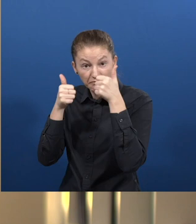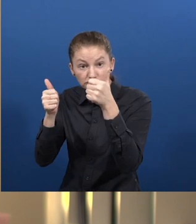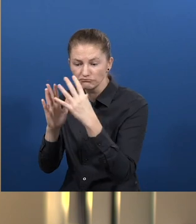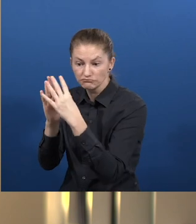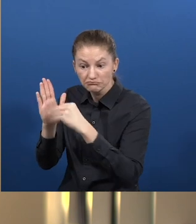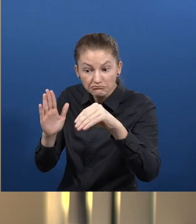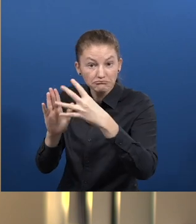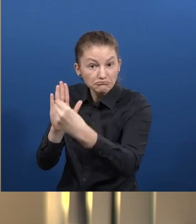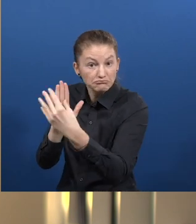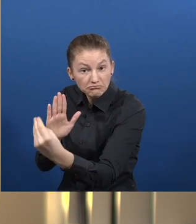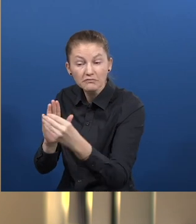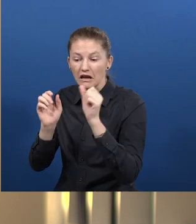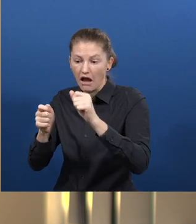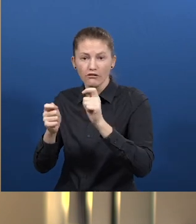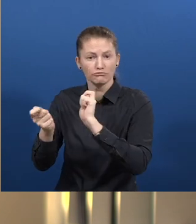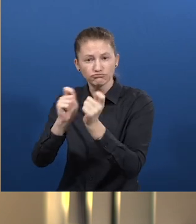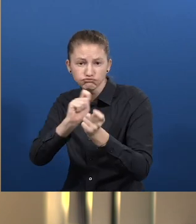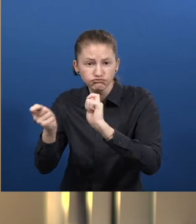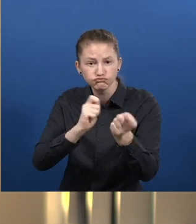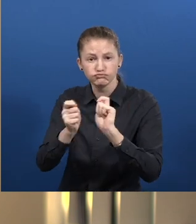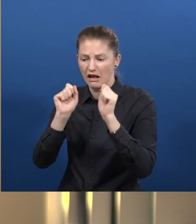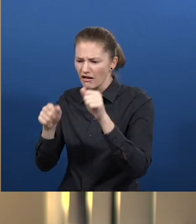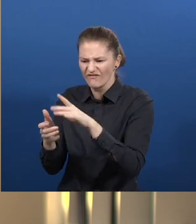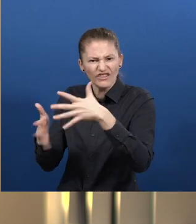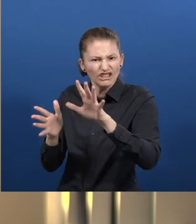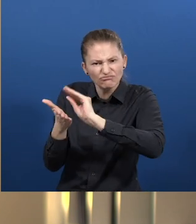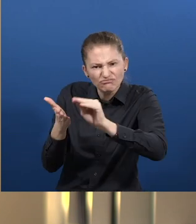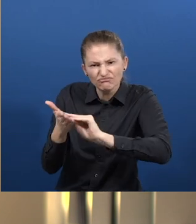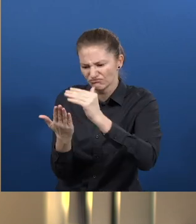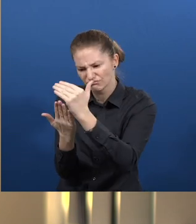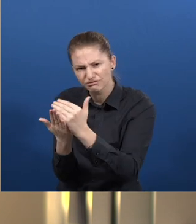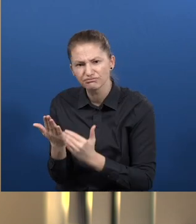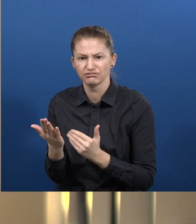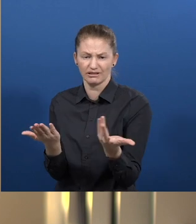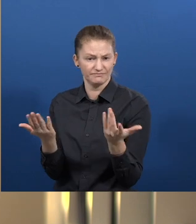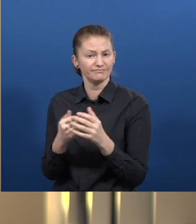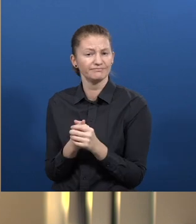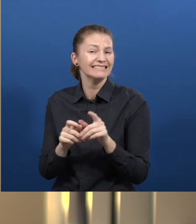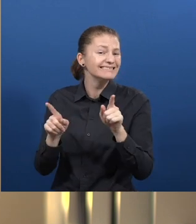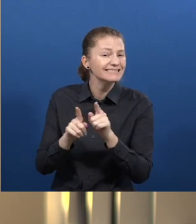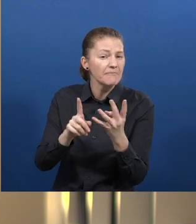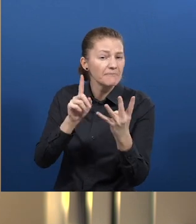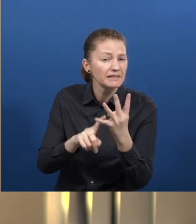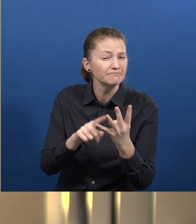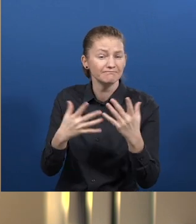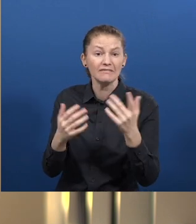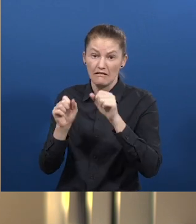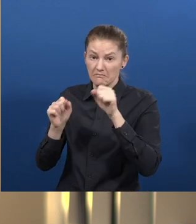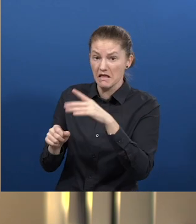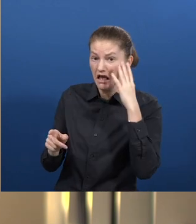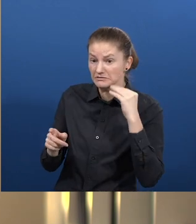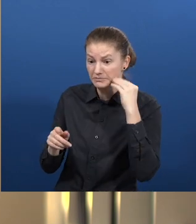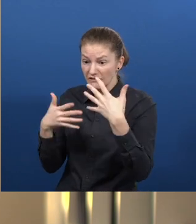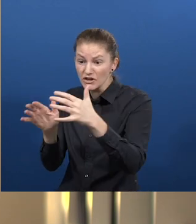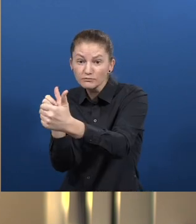is it adaptable, is it documented, can it be replicated, and to which extent are there any experience working with partners and